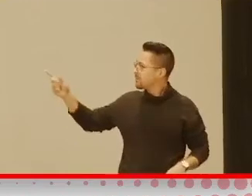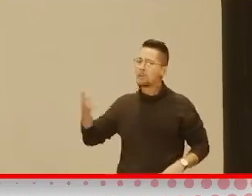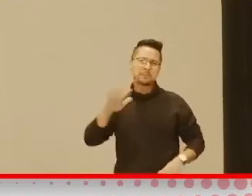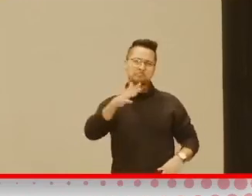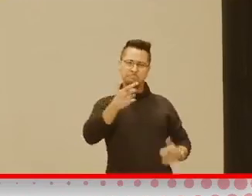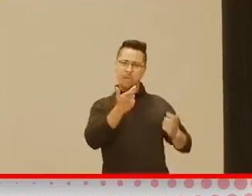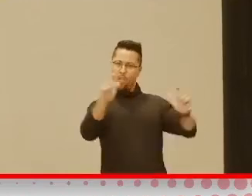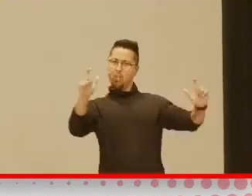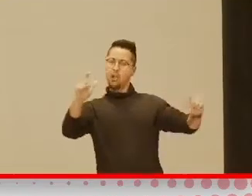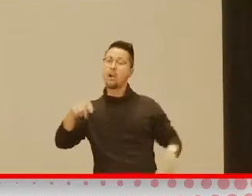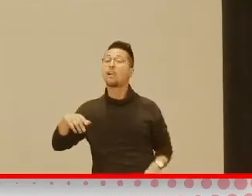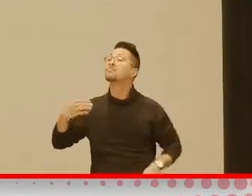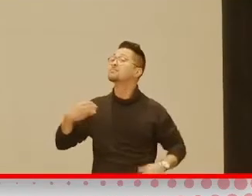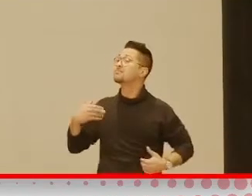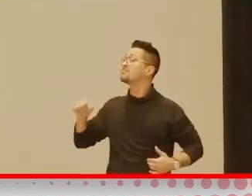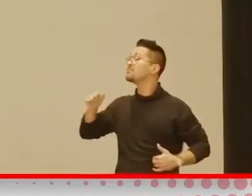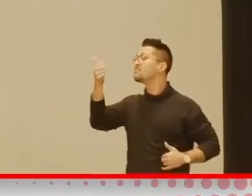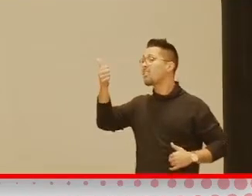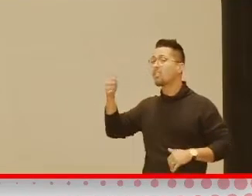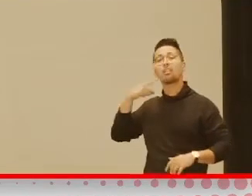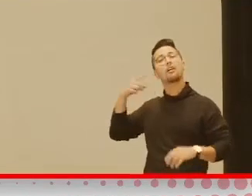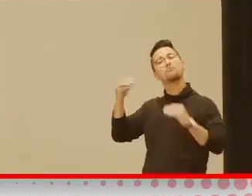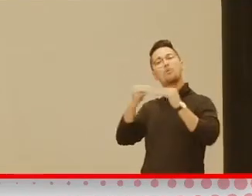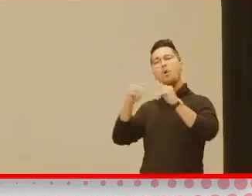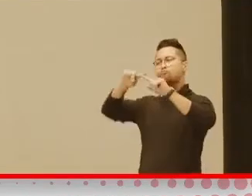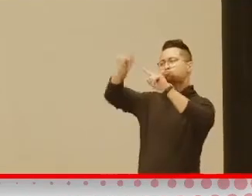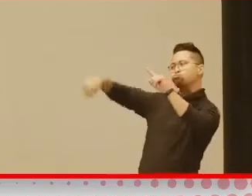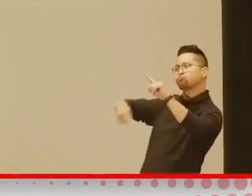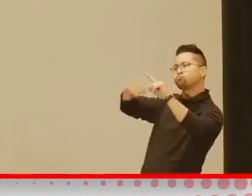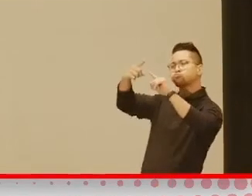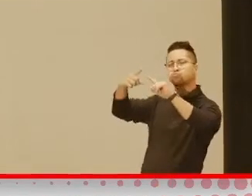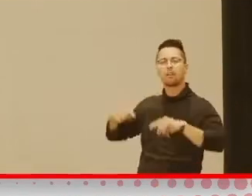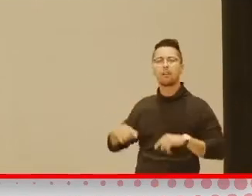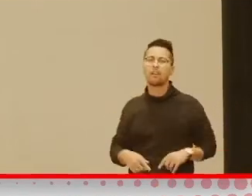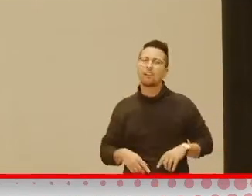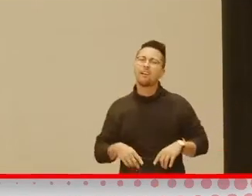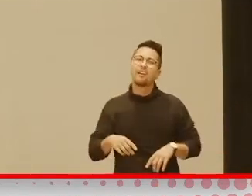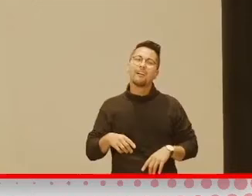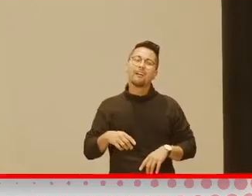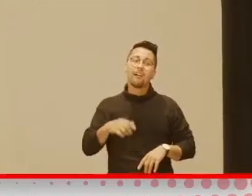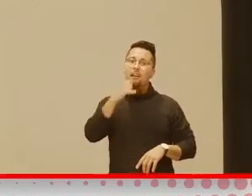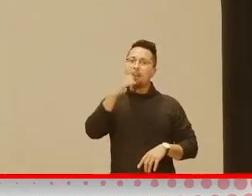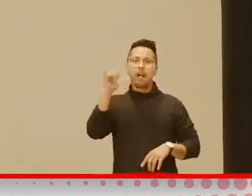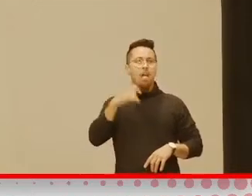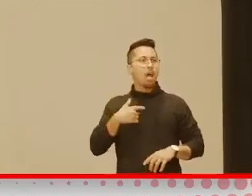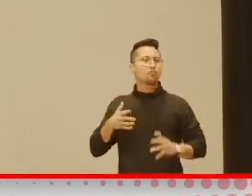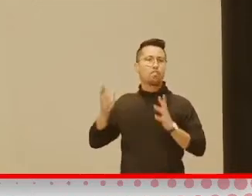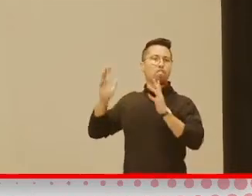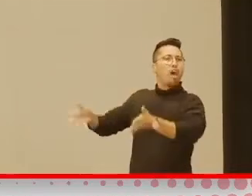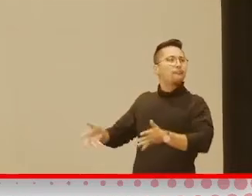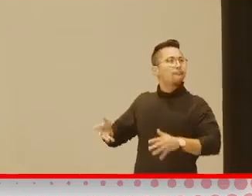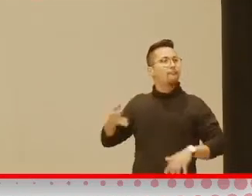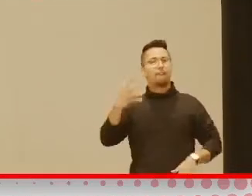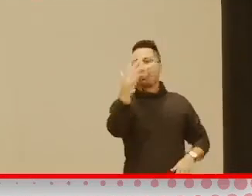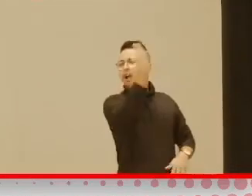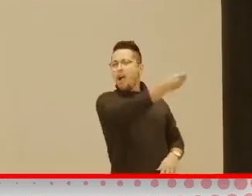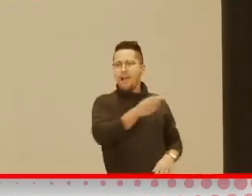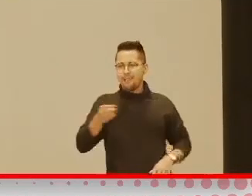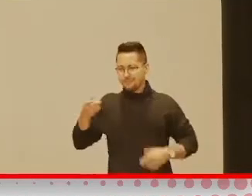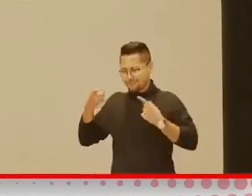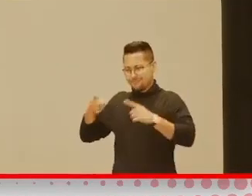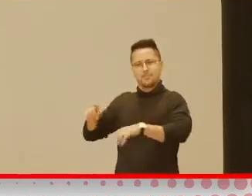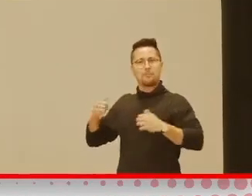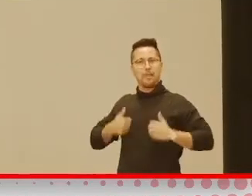one, but there are some that are circular. And, again, not that you're going to leave your child totally unattended in the bathtub, right, but